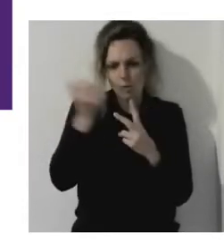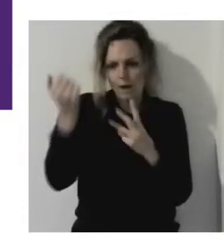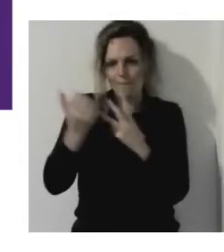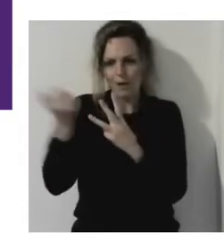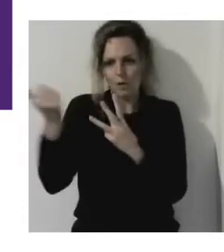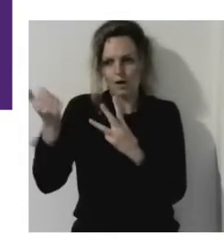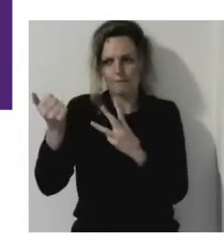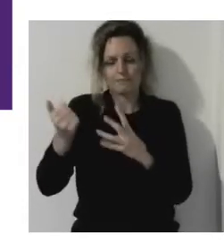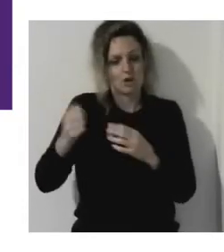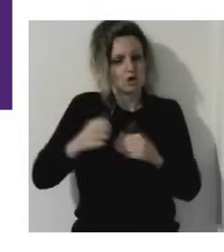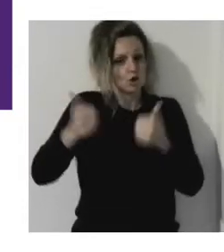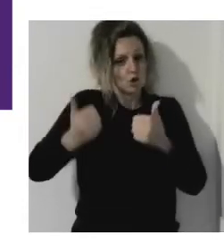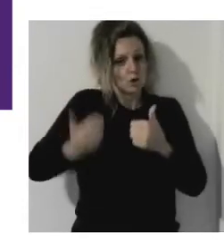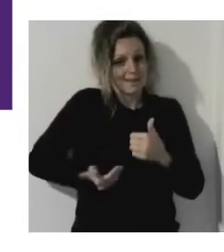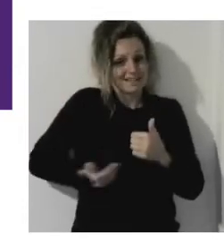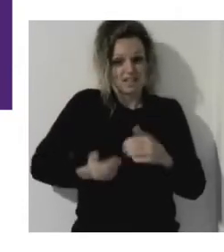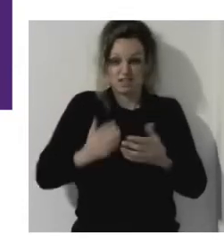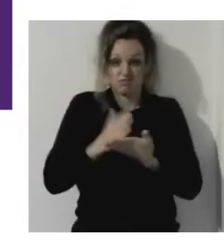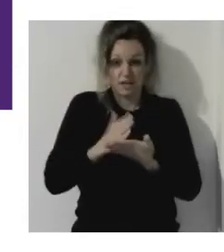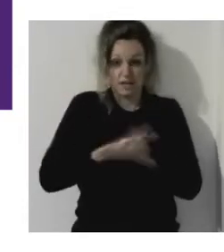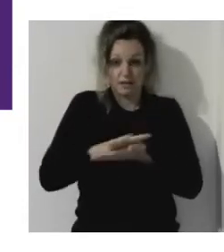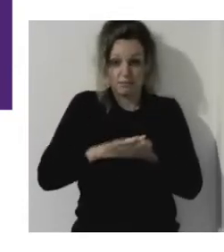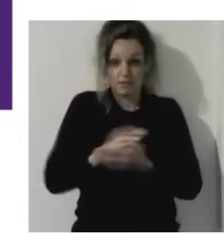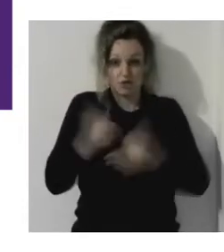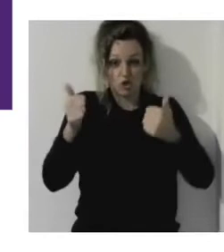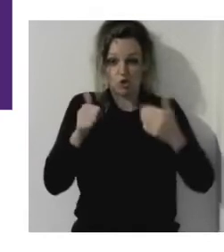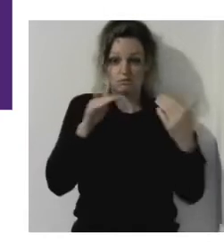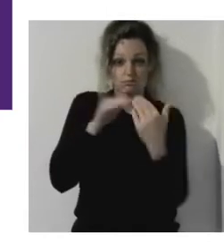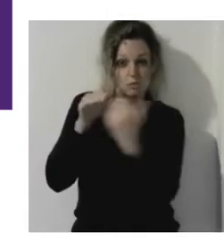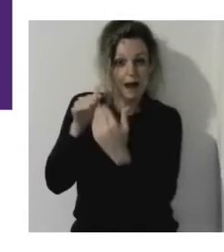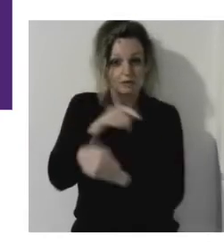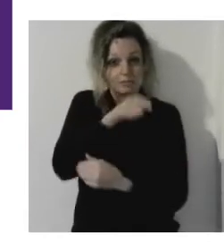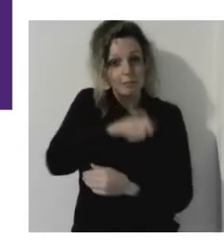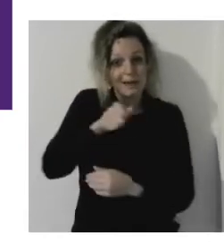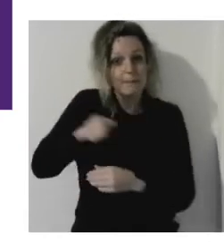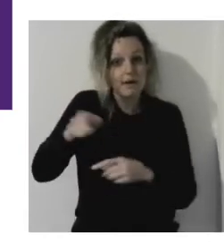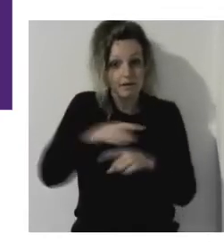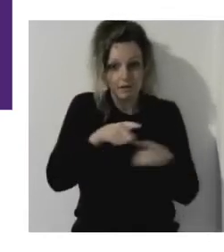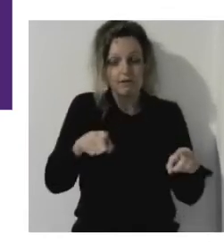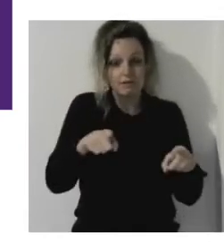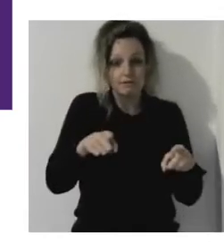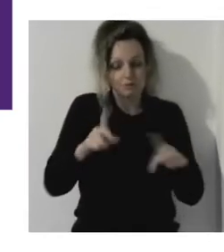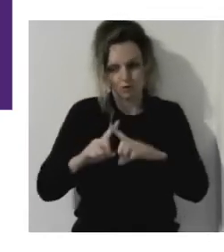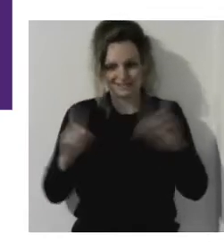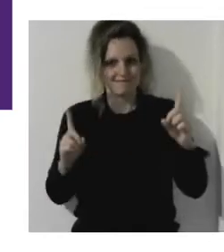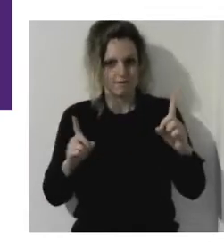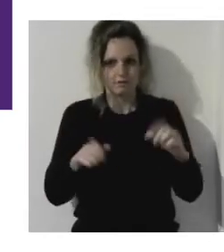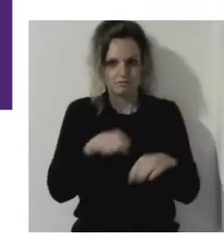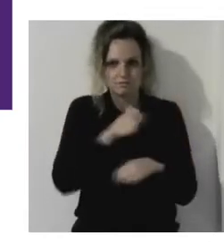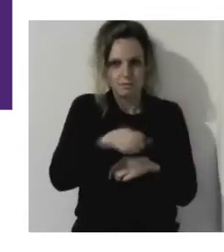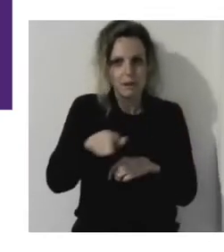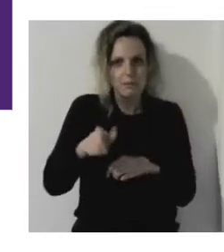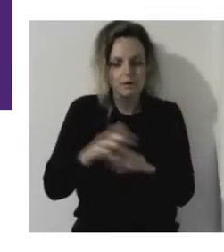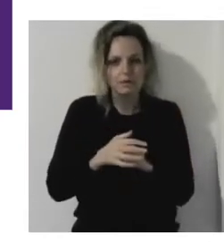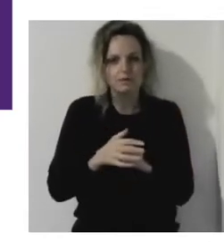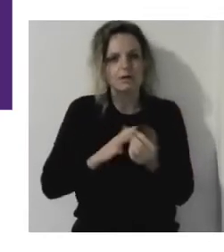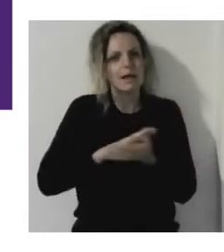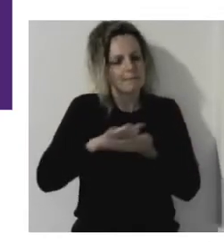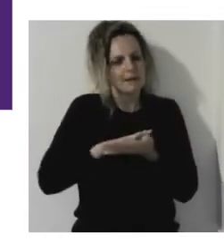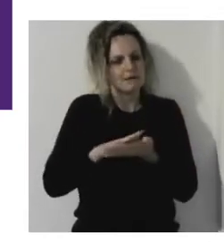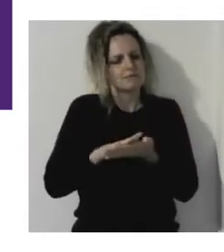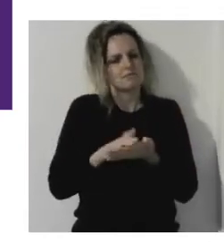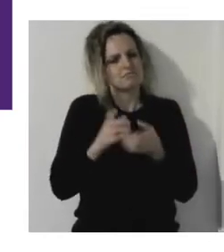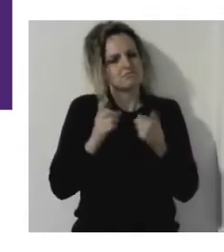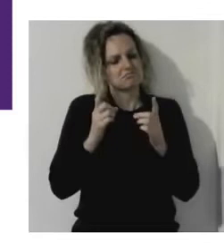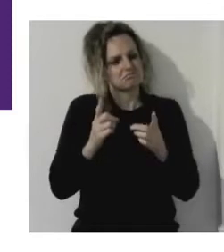Not that good business has to be on, on the contrary to good, good for people. So what really got me in and that's probably the more called business part of